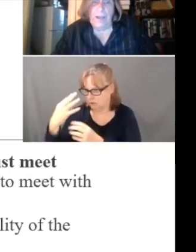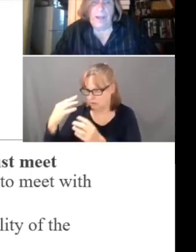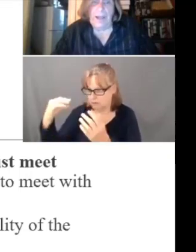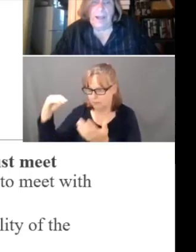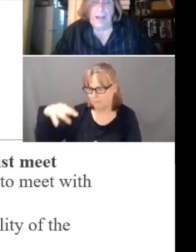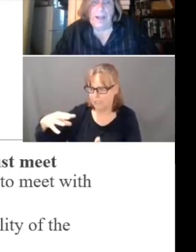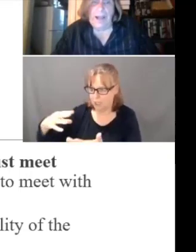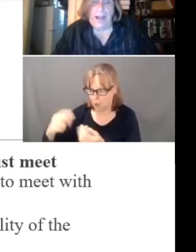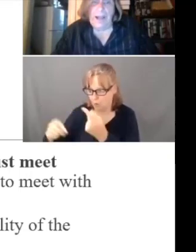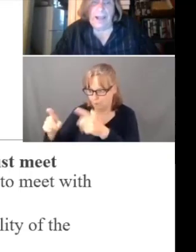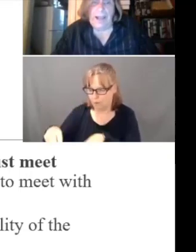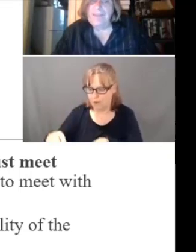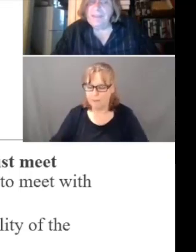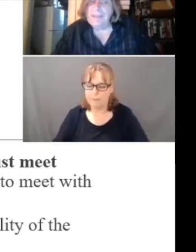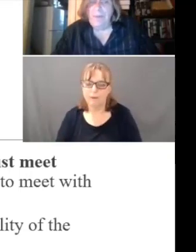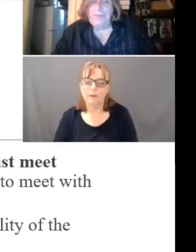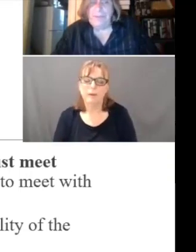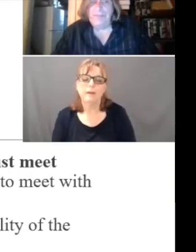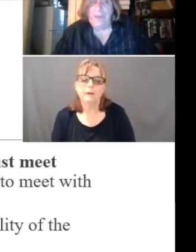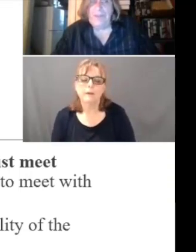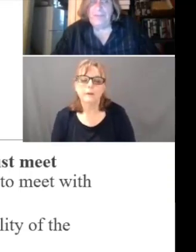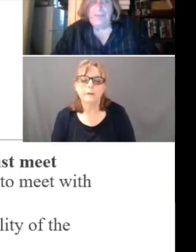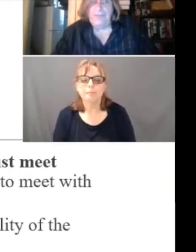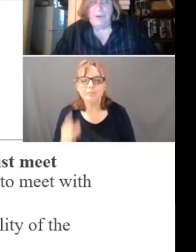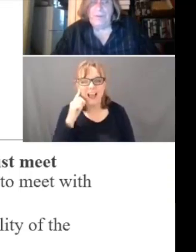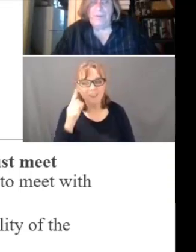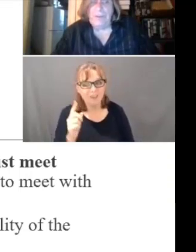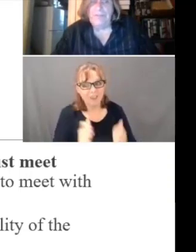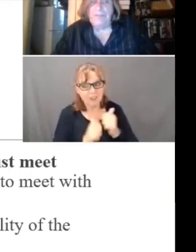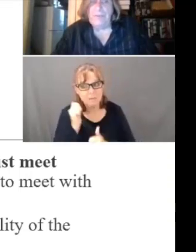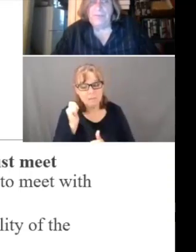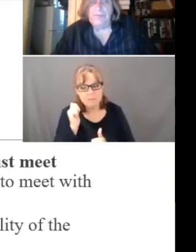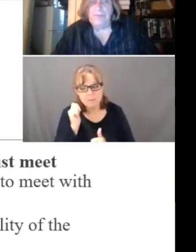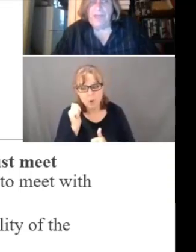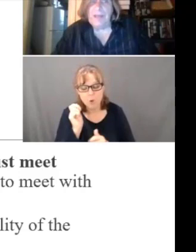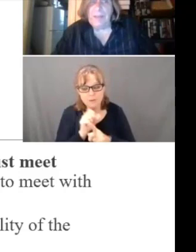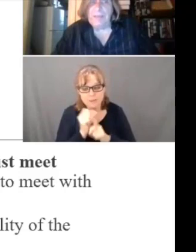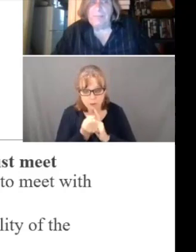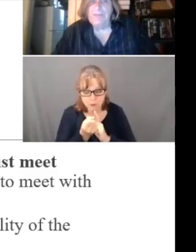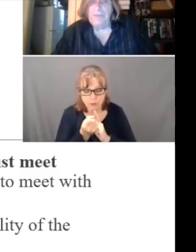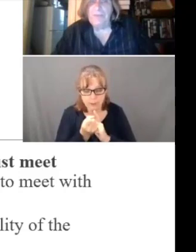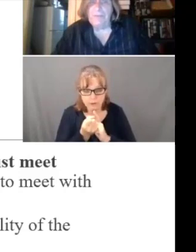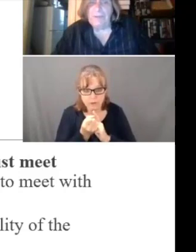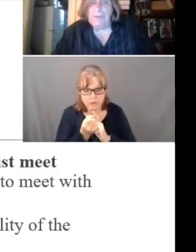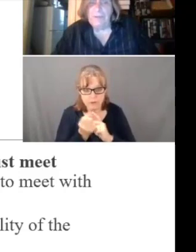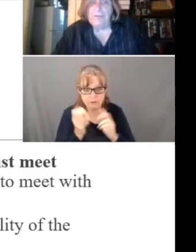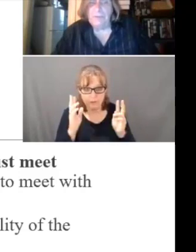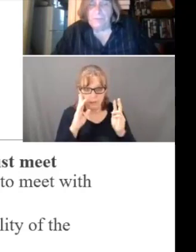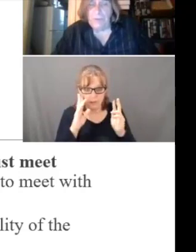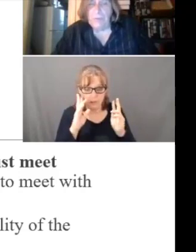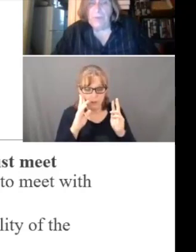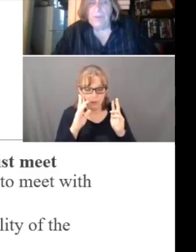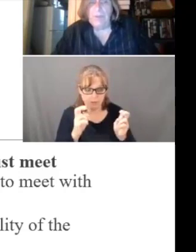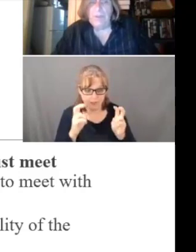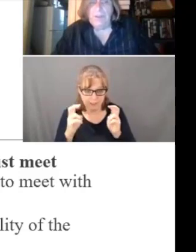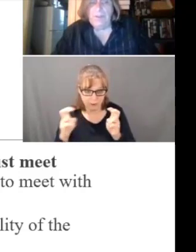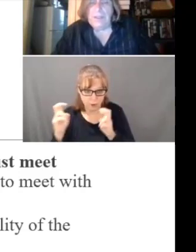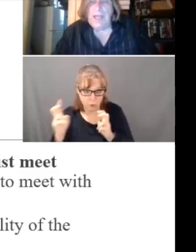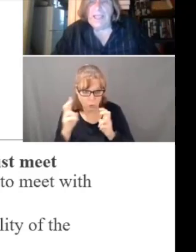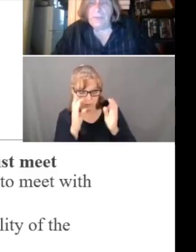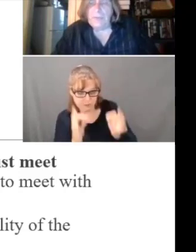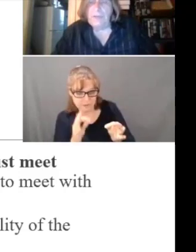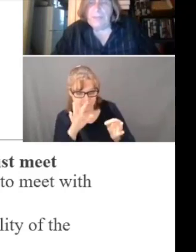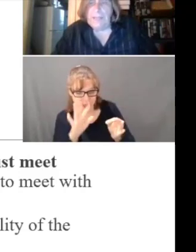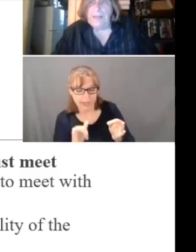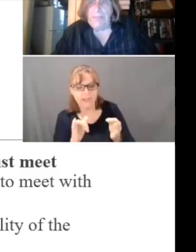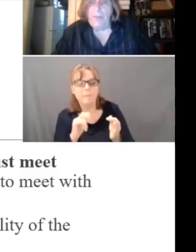I think in most situations where the issue is decided by administrative review review, the